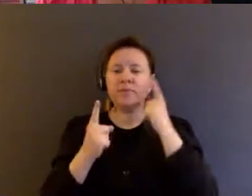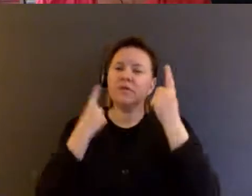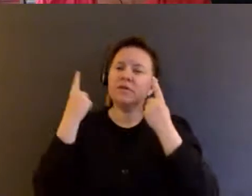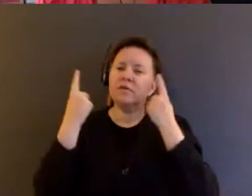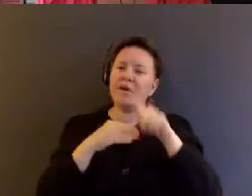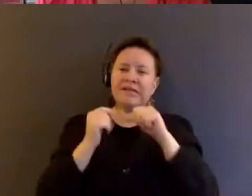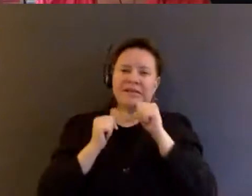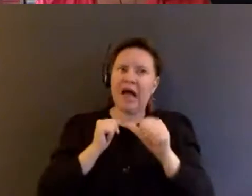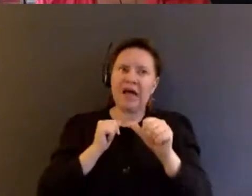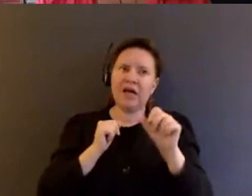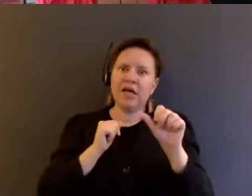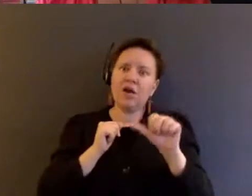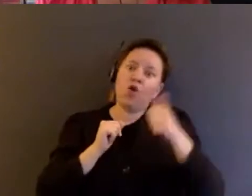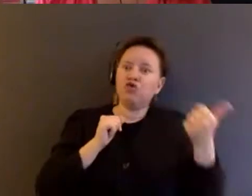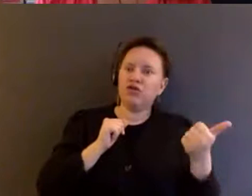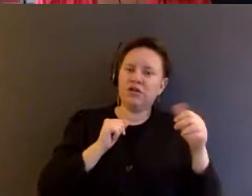an alternative.